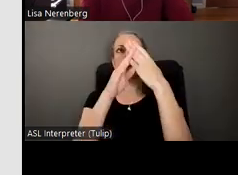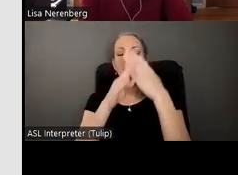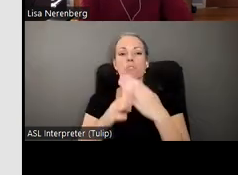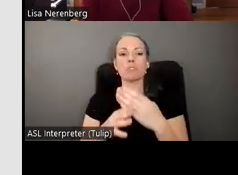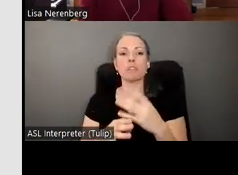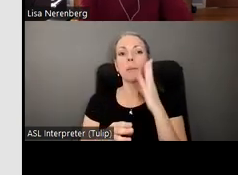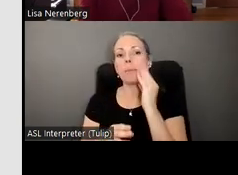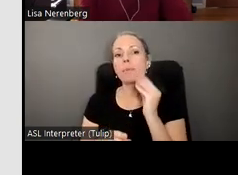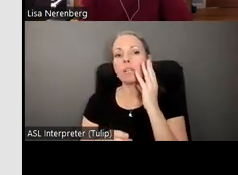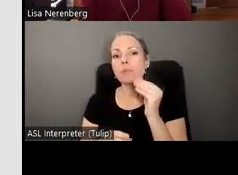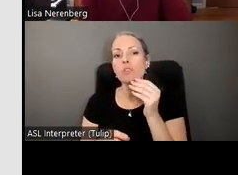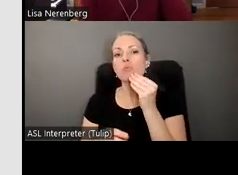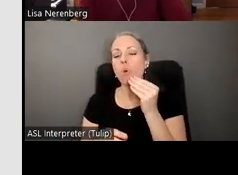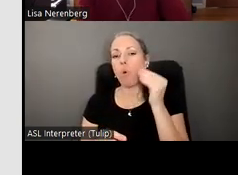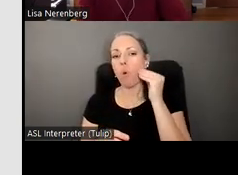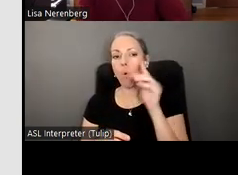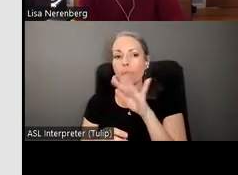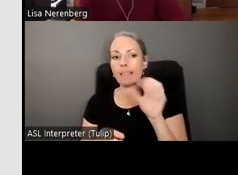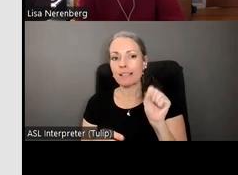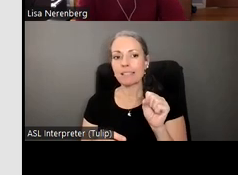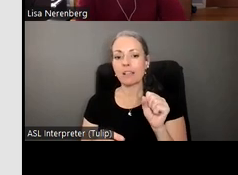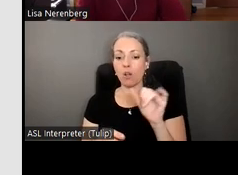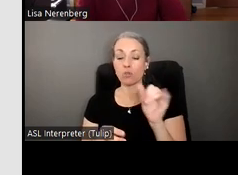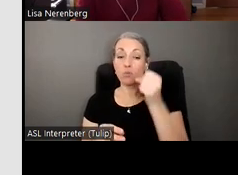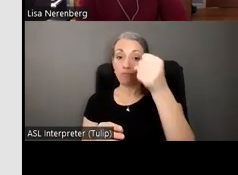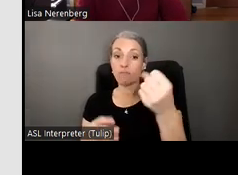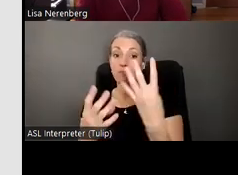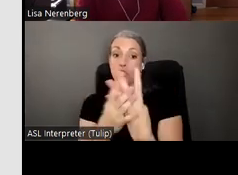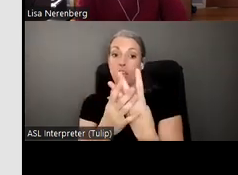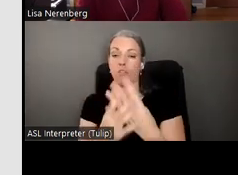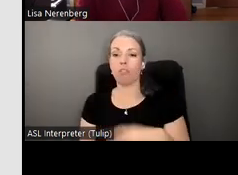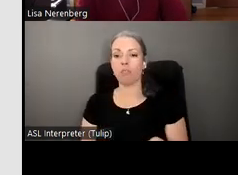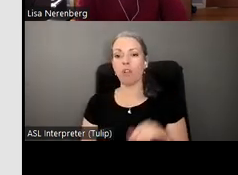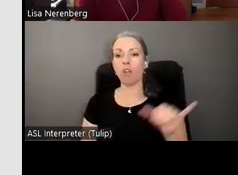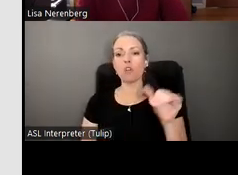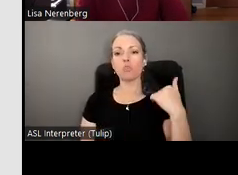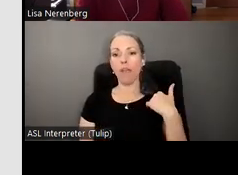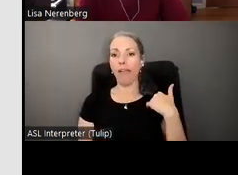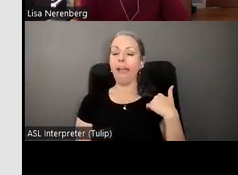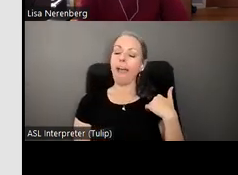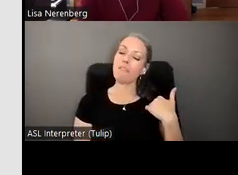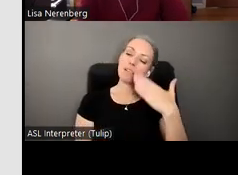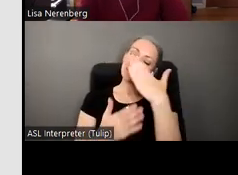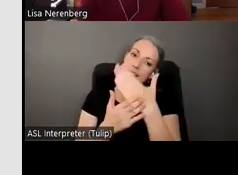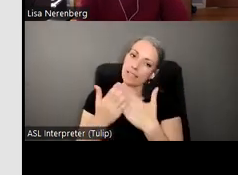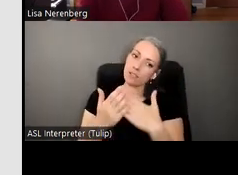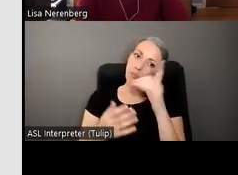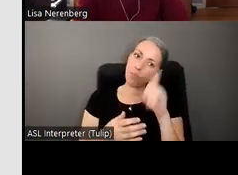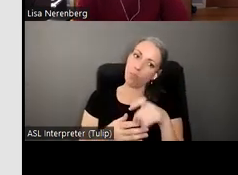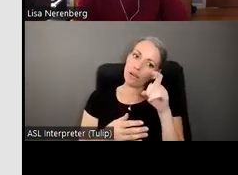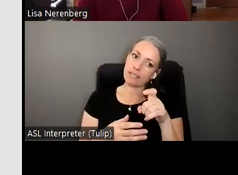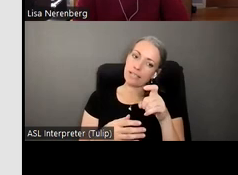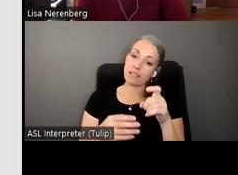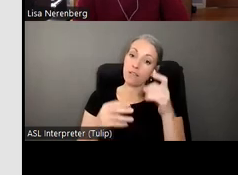experiencing homelessness and incarceration we also have a a section on what needs to be done at the